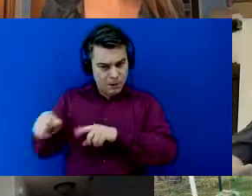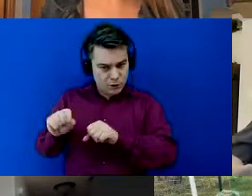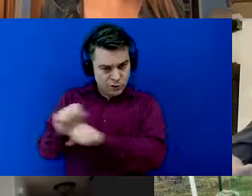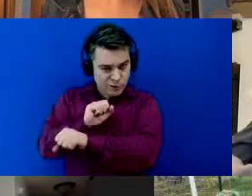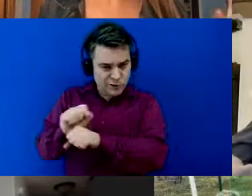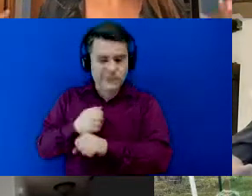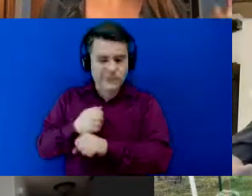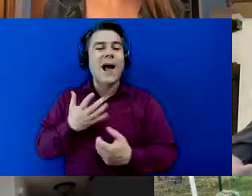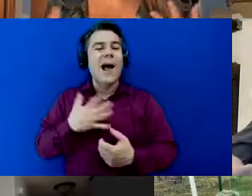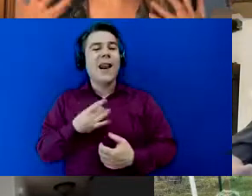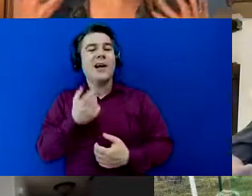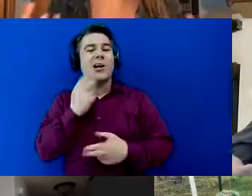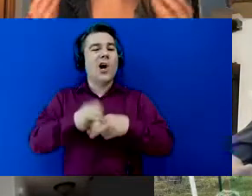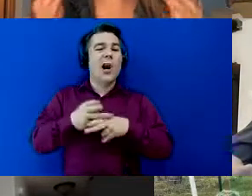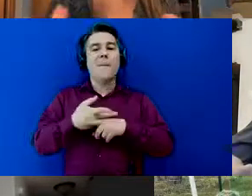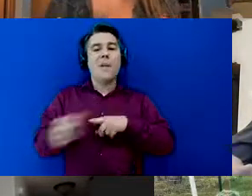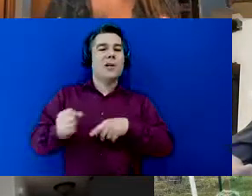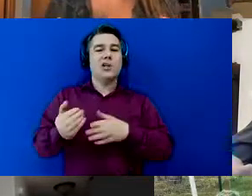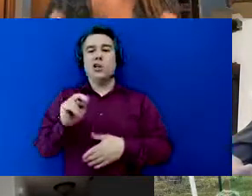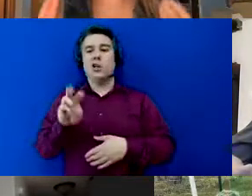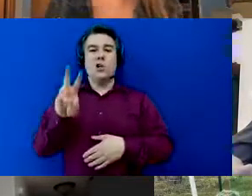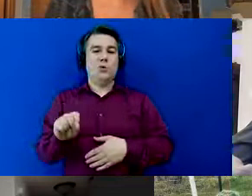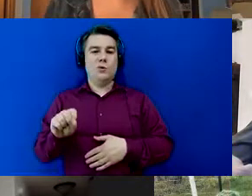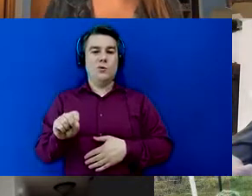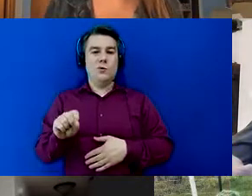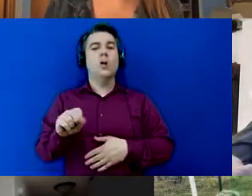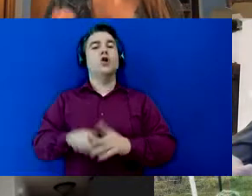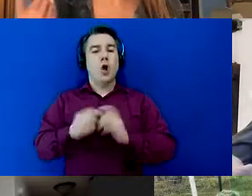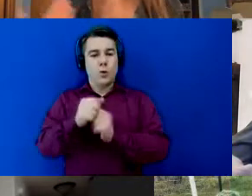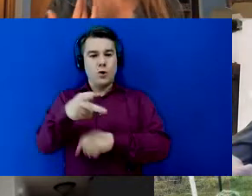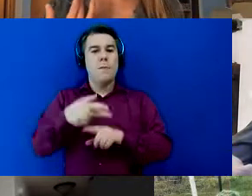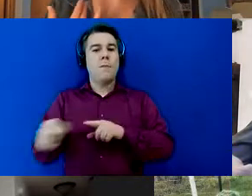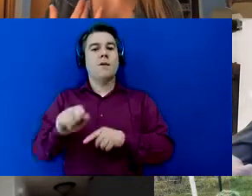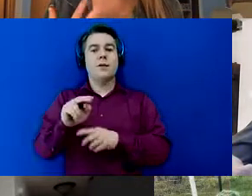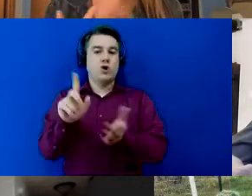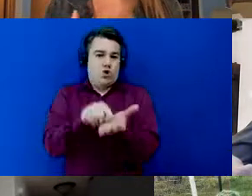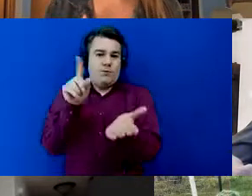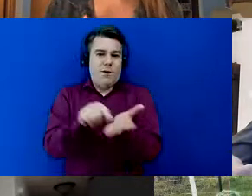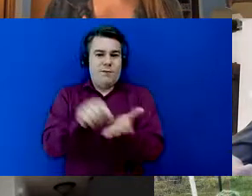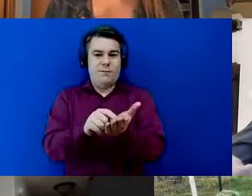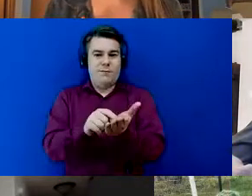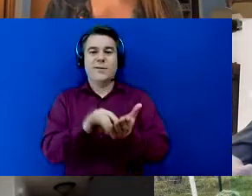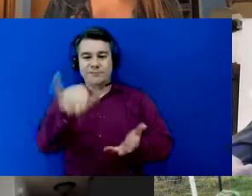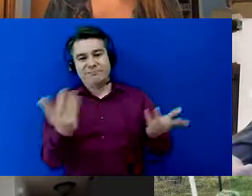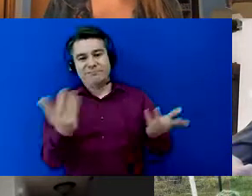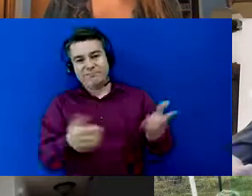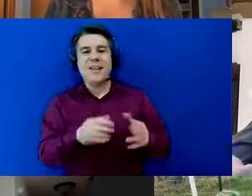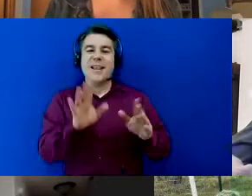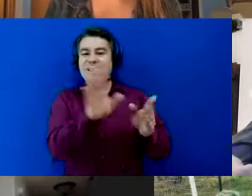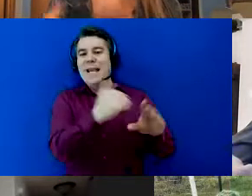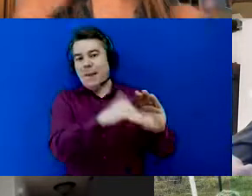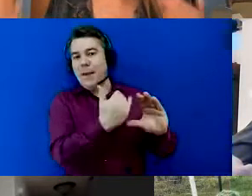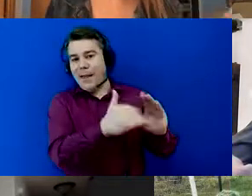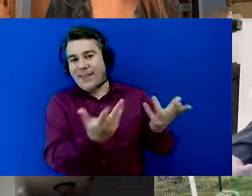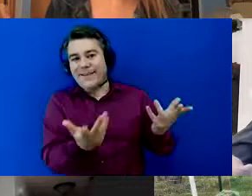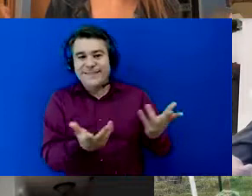Plexus news start with your Plexus newspaper and that's your email go look in your email see what Plexus is doing see what they've sent